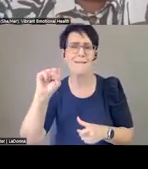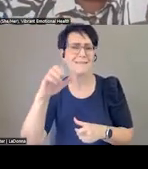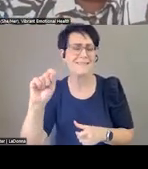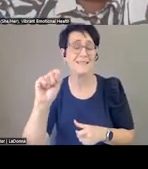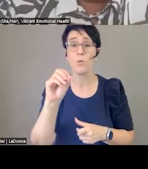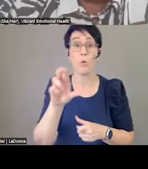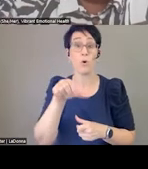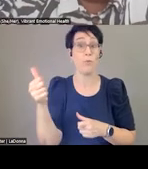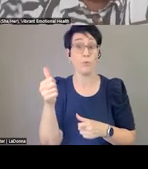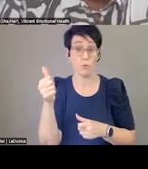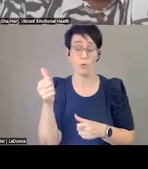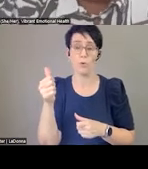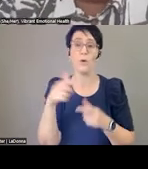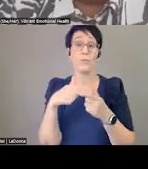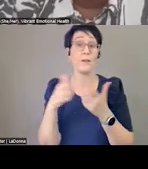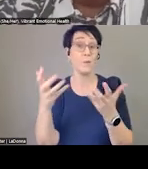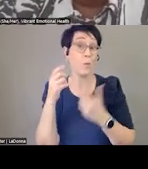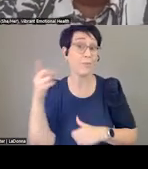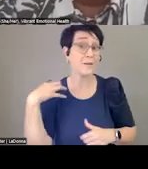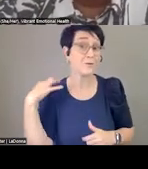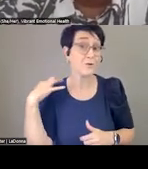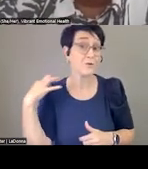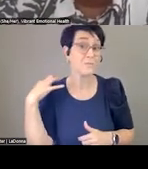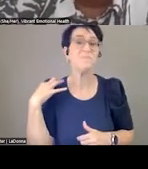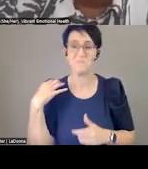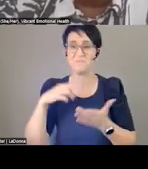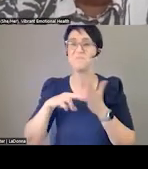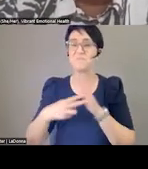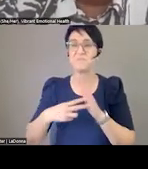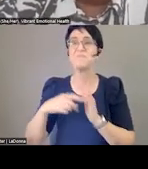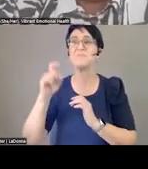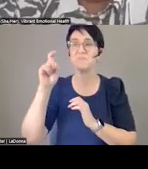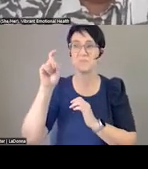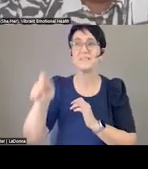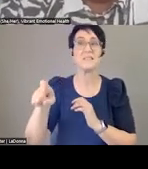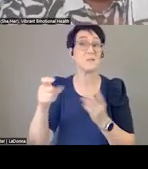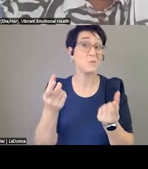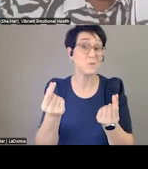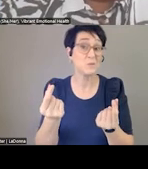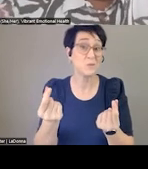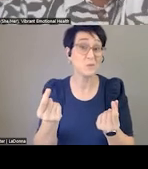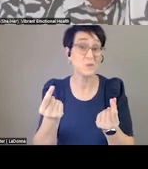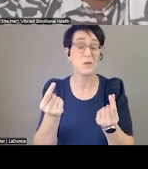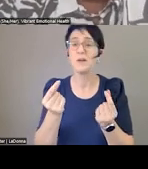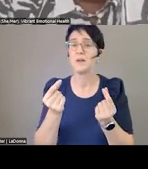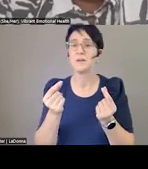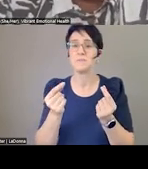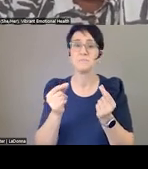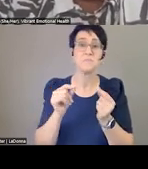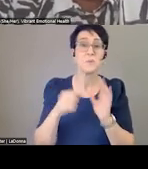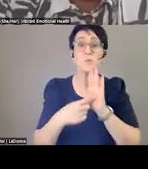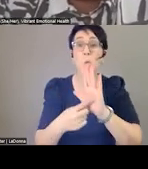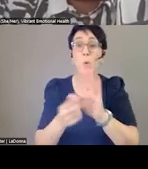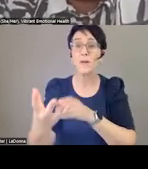shirt and they're fantastic, make sure that you are putting yourself up to participate